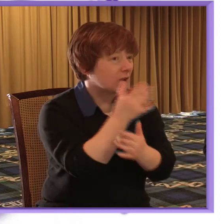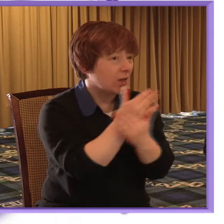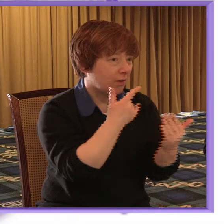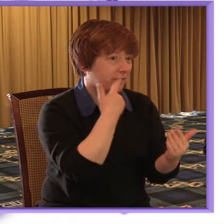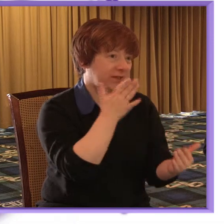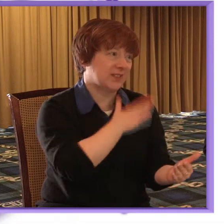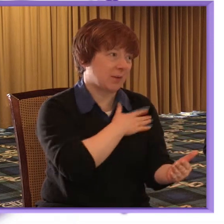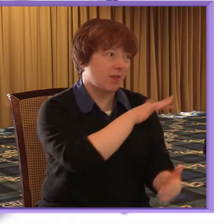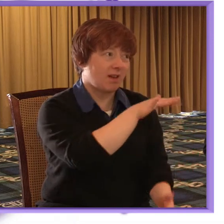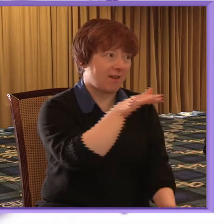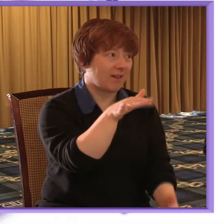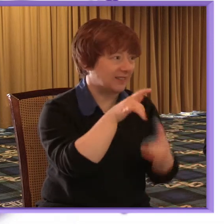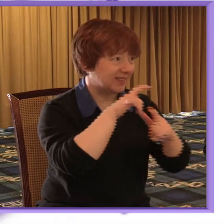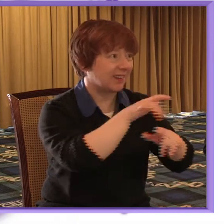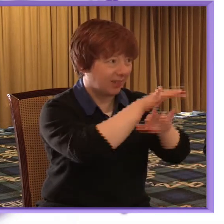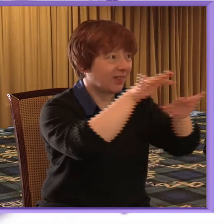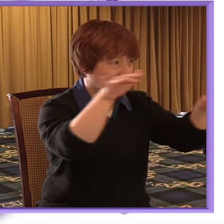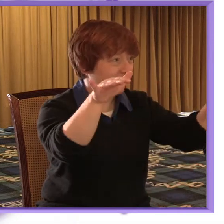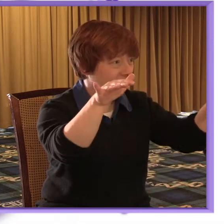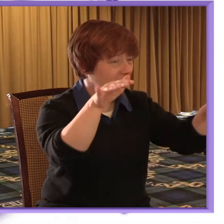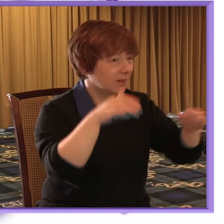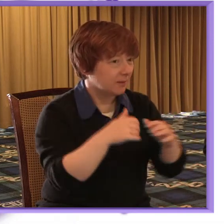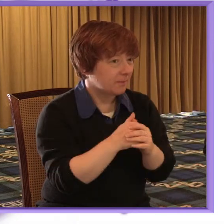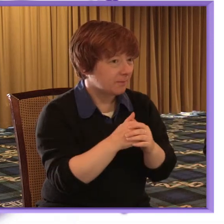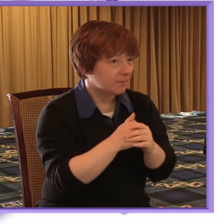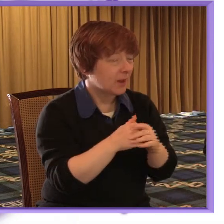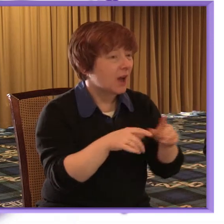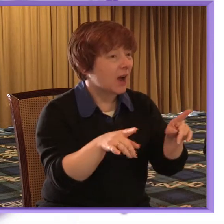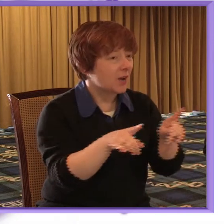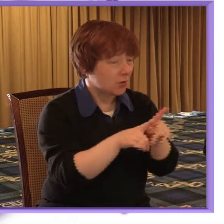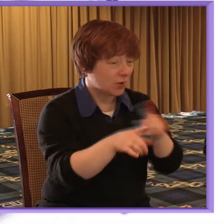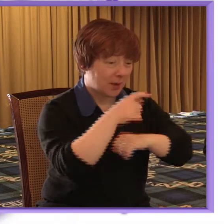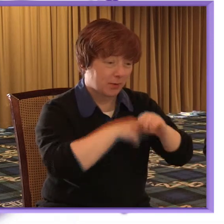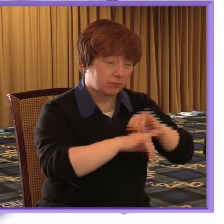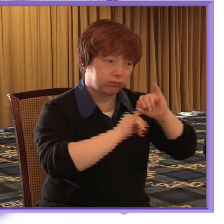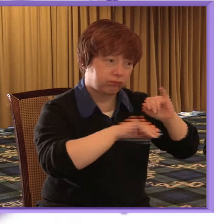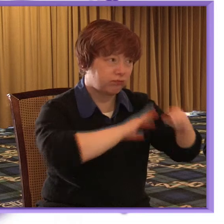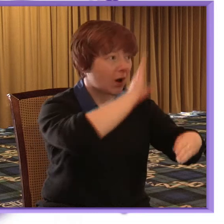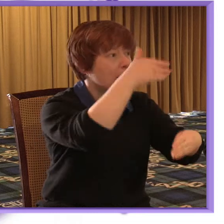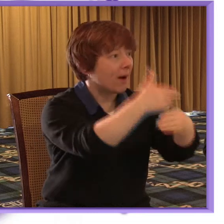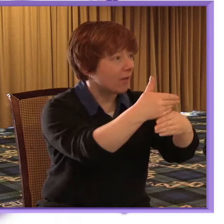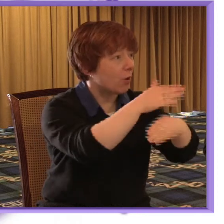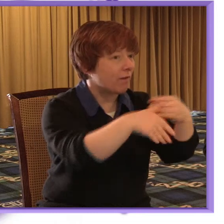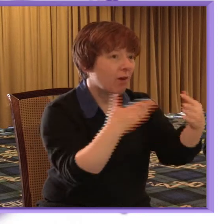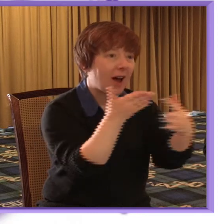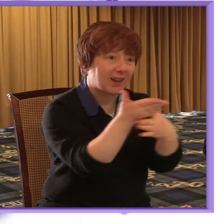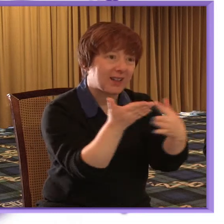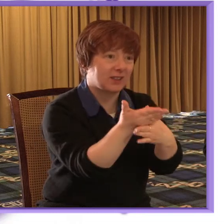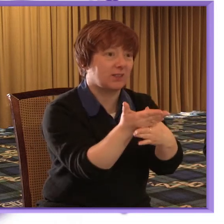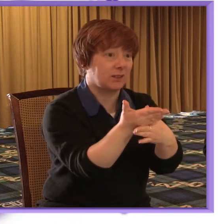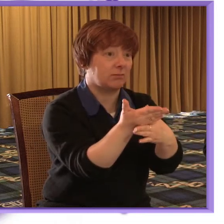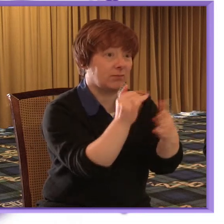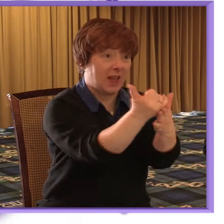what was really clear in the film this morning as well as how much that becomes a barrier to people actually being able to access things that are going to help them